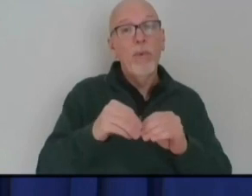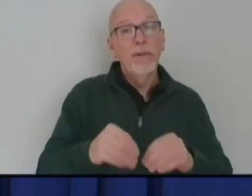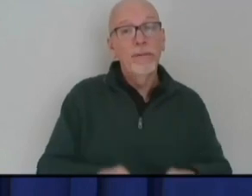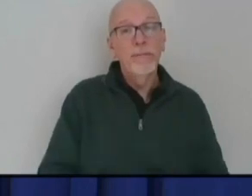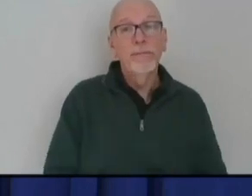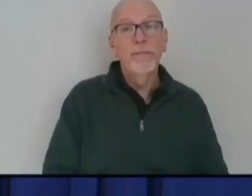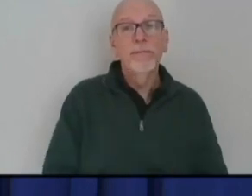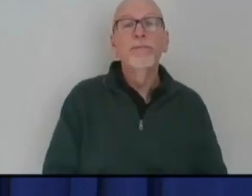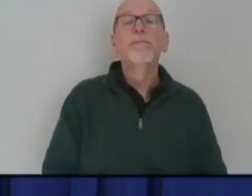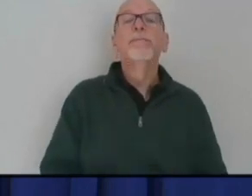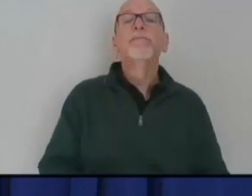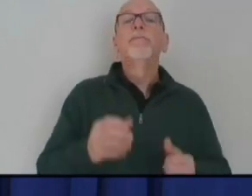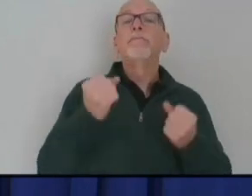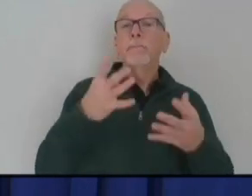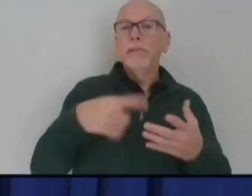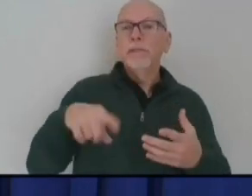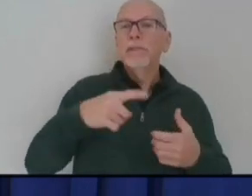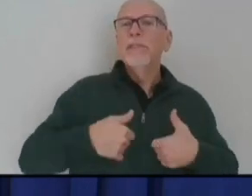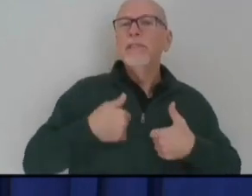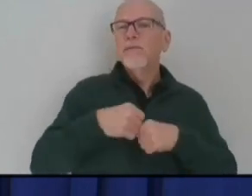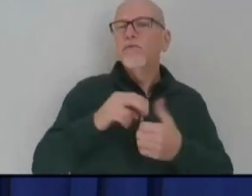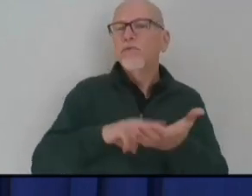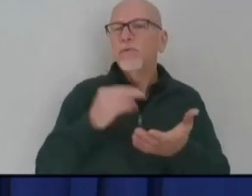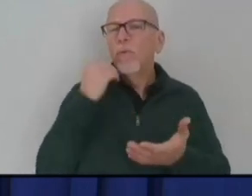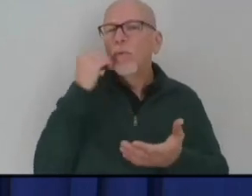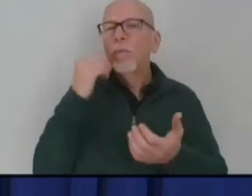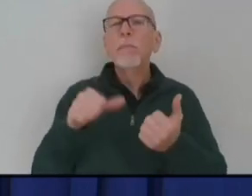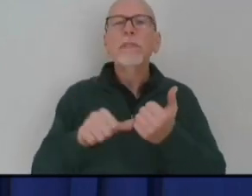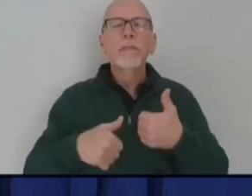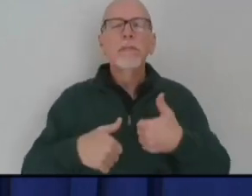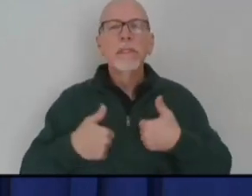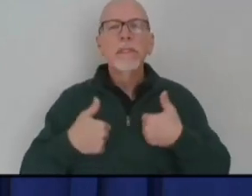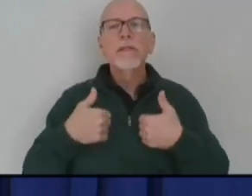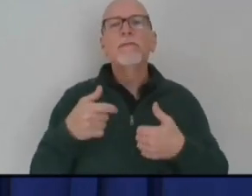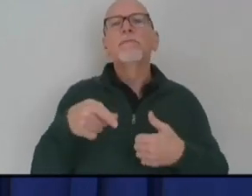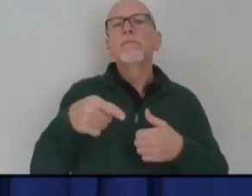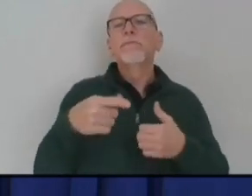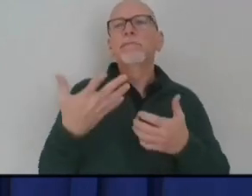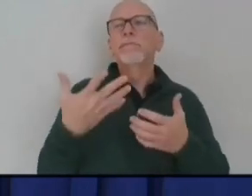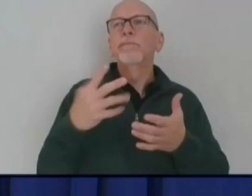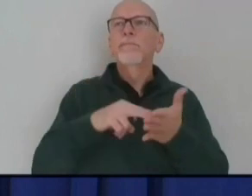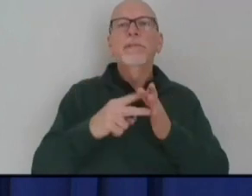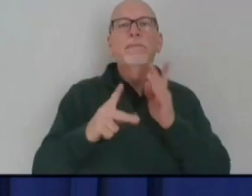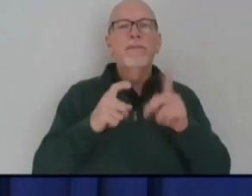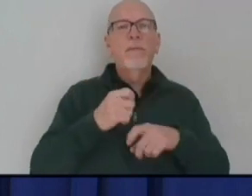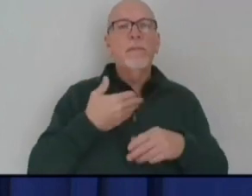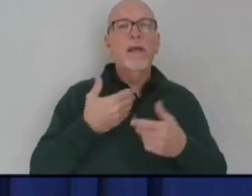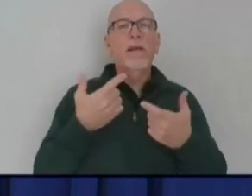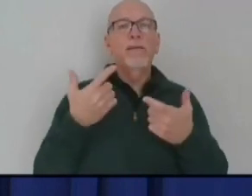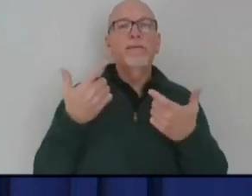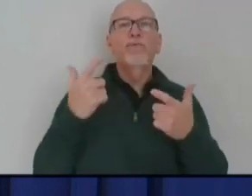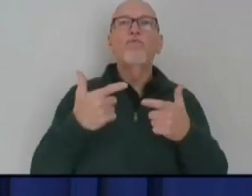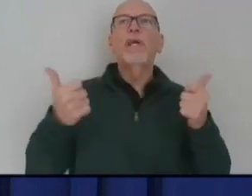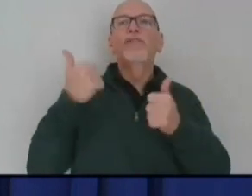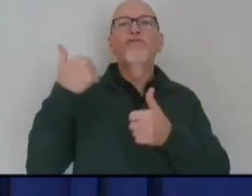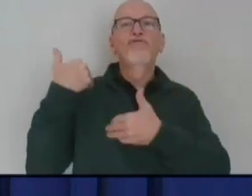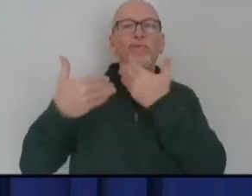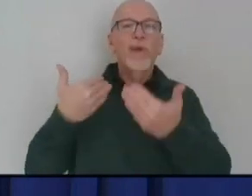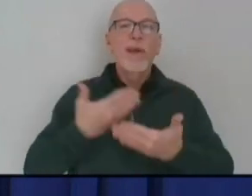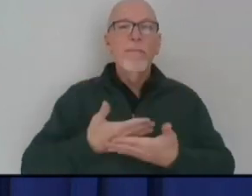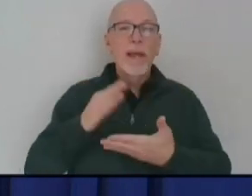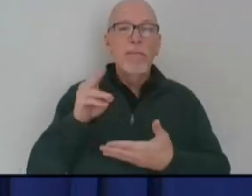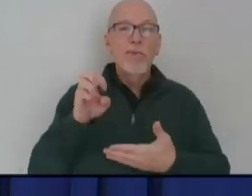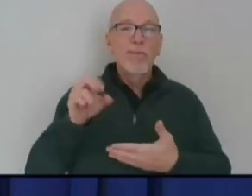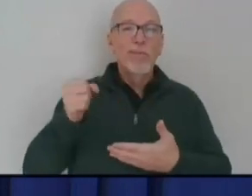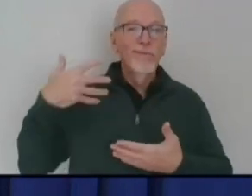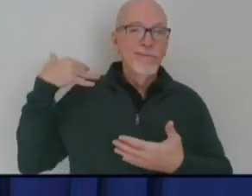these Hoosiers are residents of long-term care facilities and represent members of our greatest generation. In the past